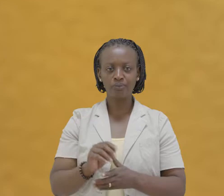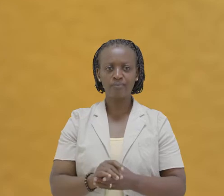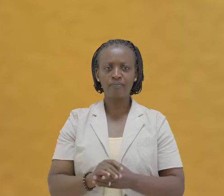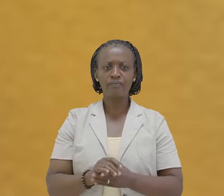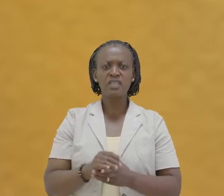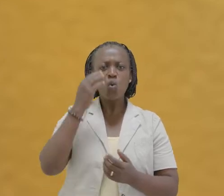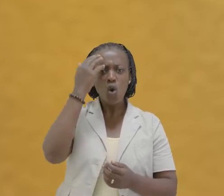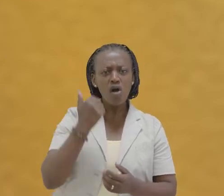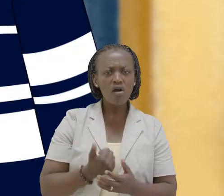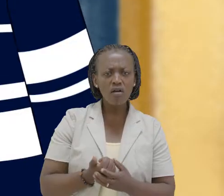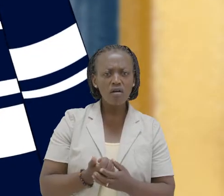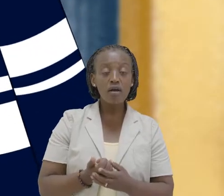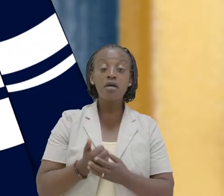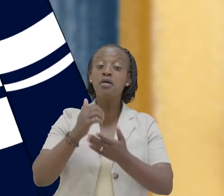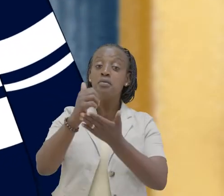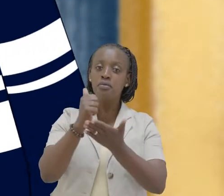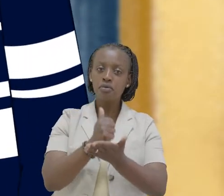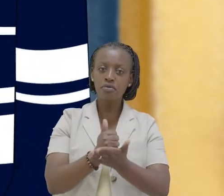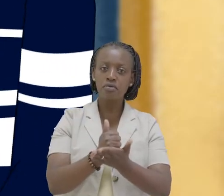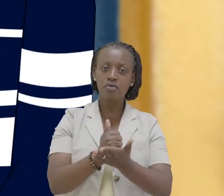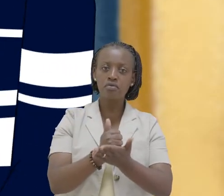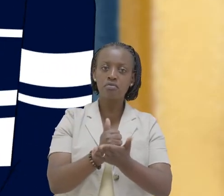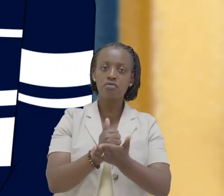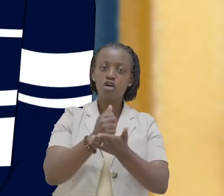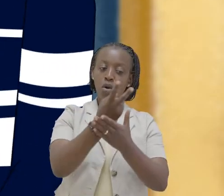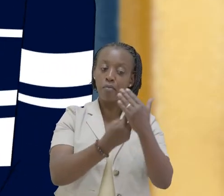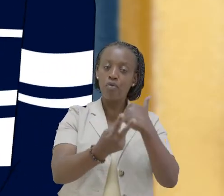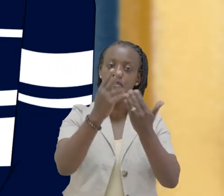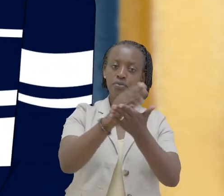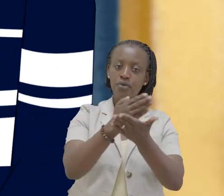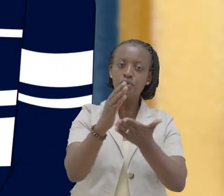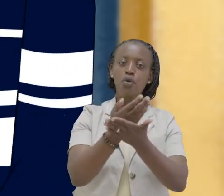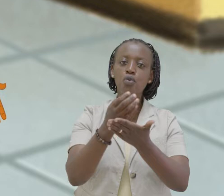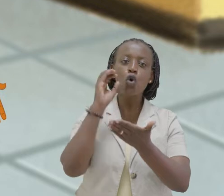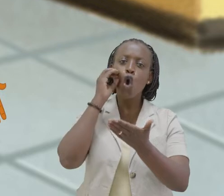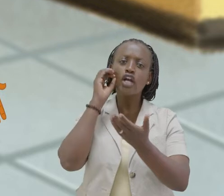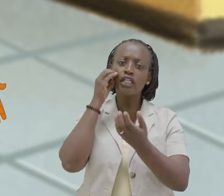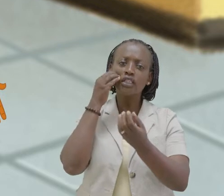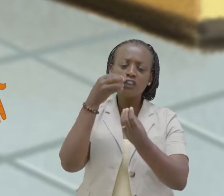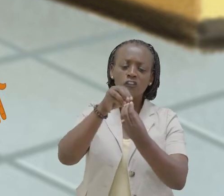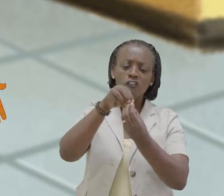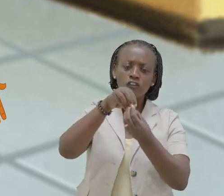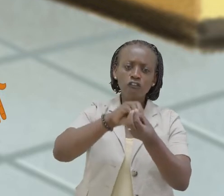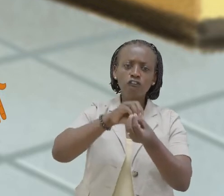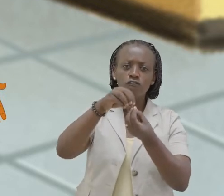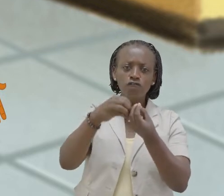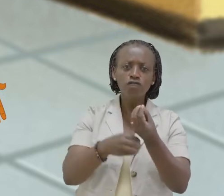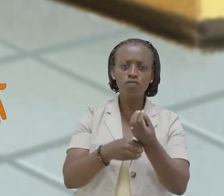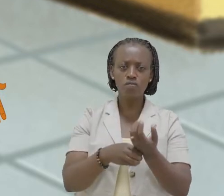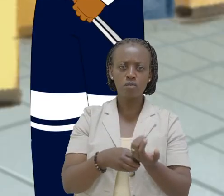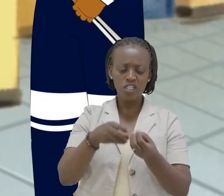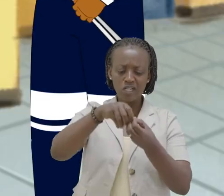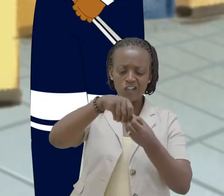But why? Because you can both share this orange But it is the only orange